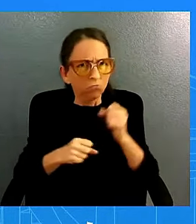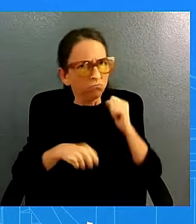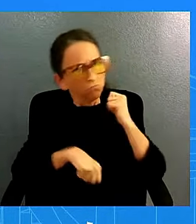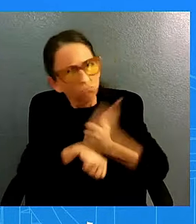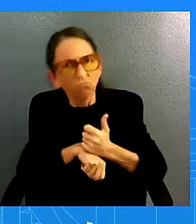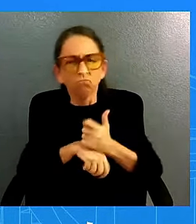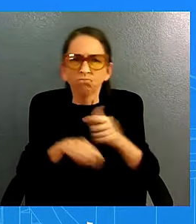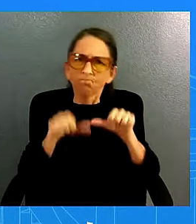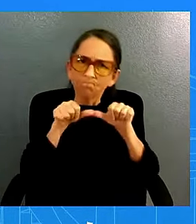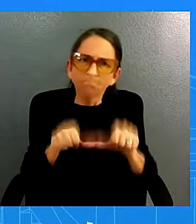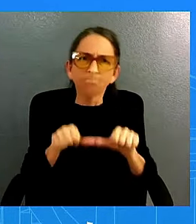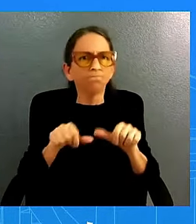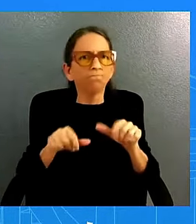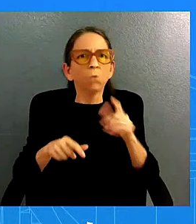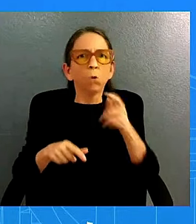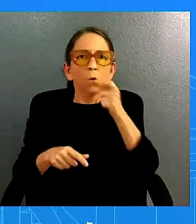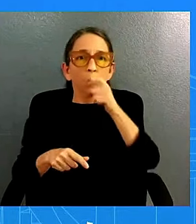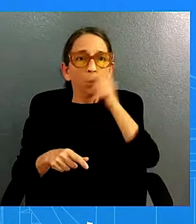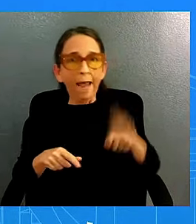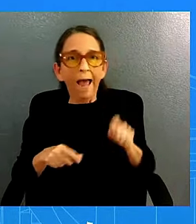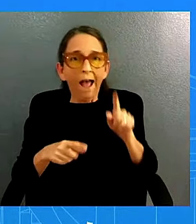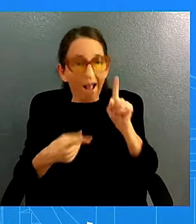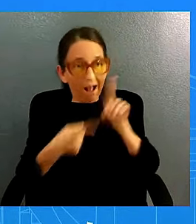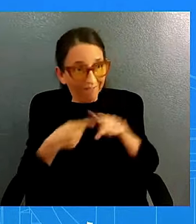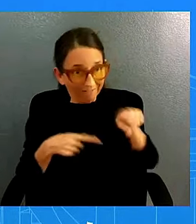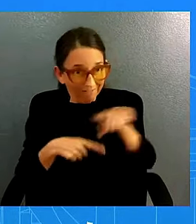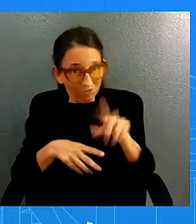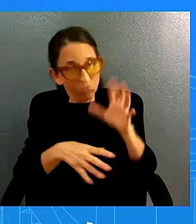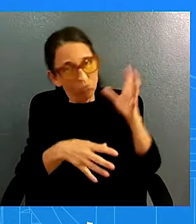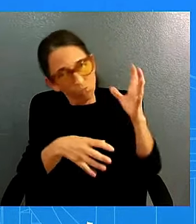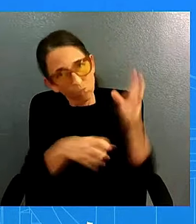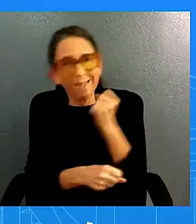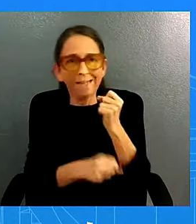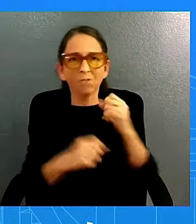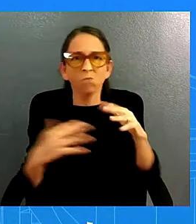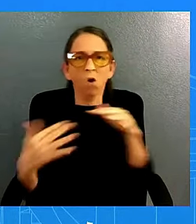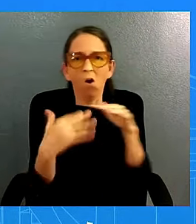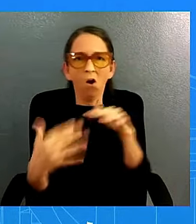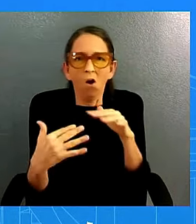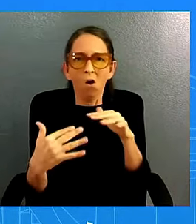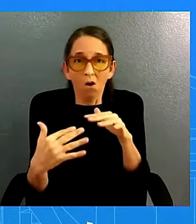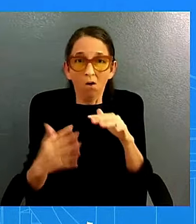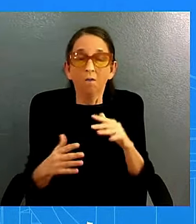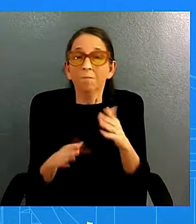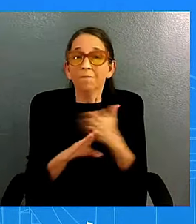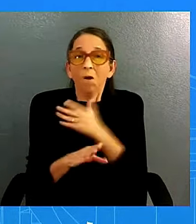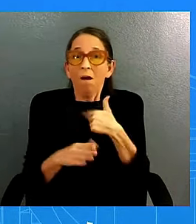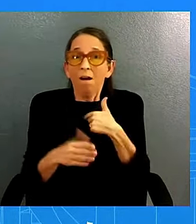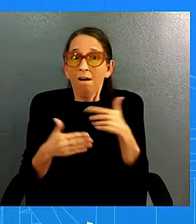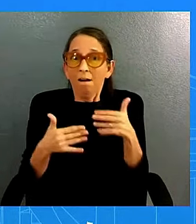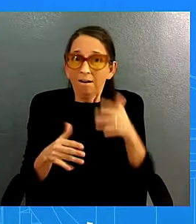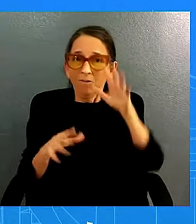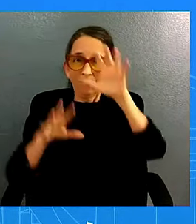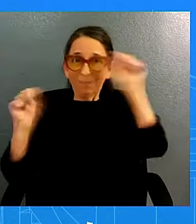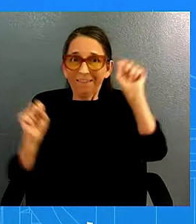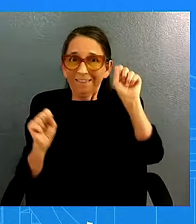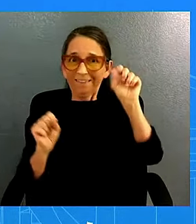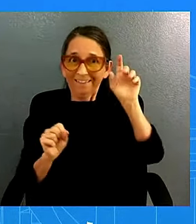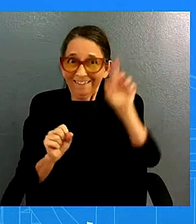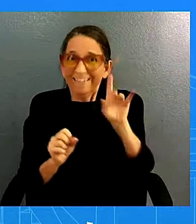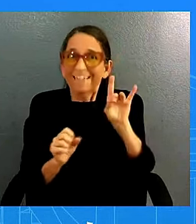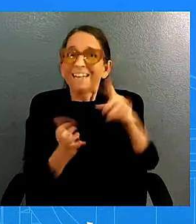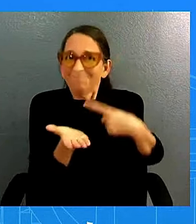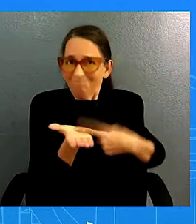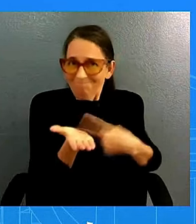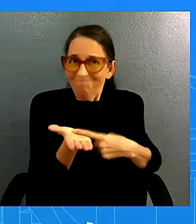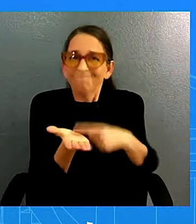prevails in this war earlier today the president addressed the economic club of washington dc where he